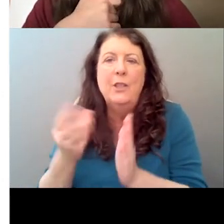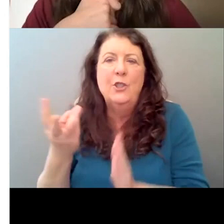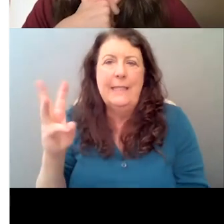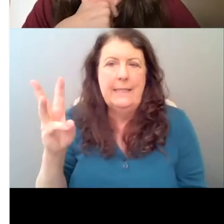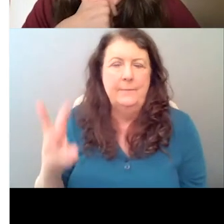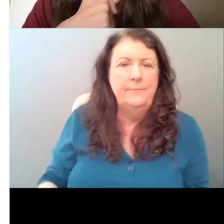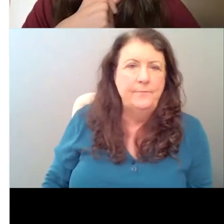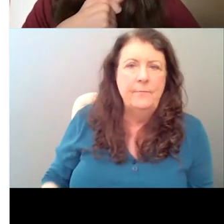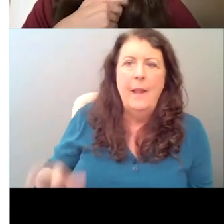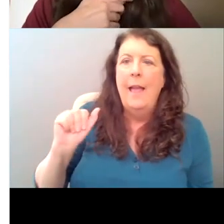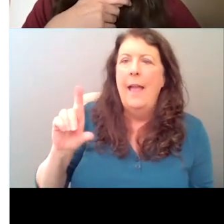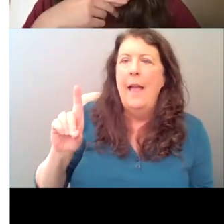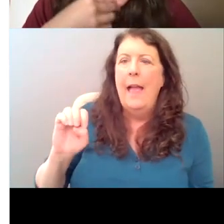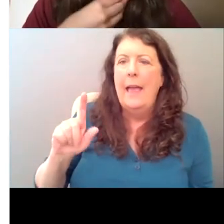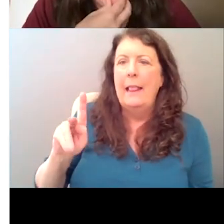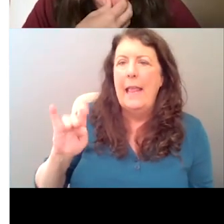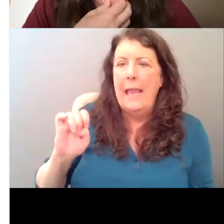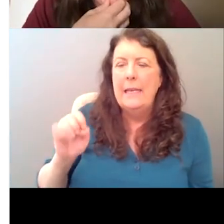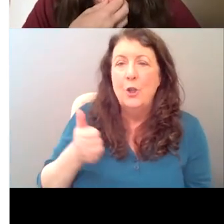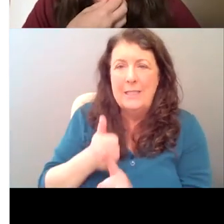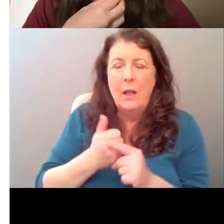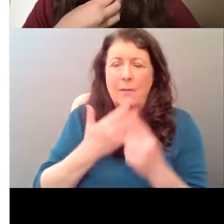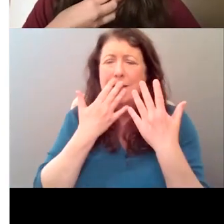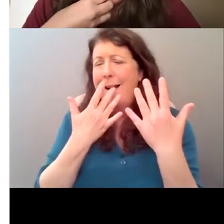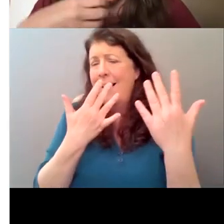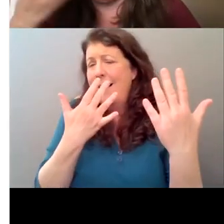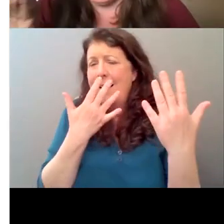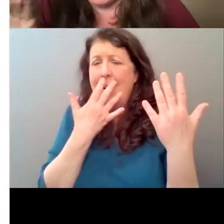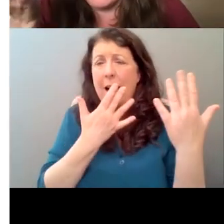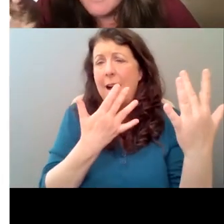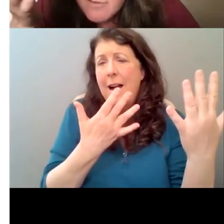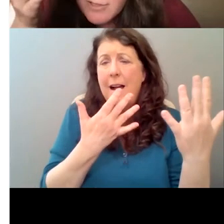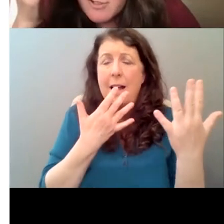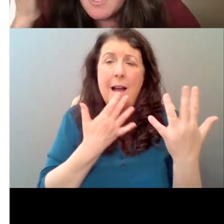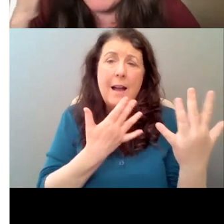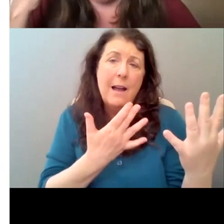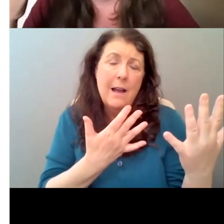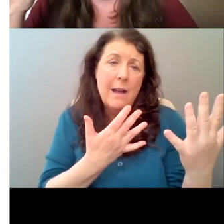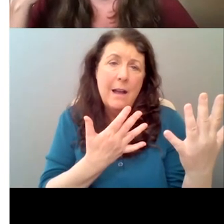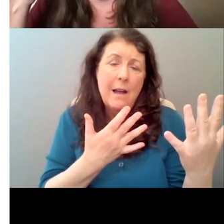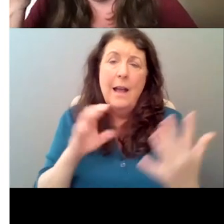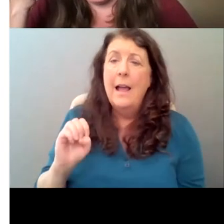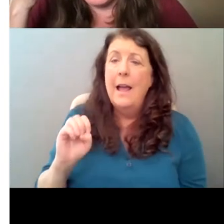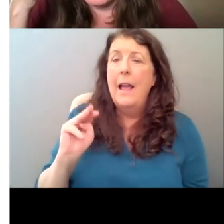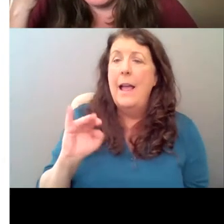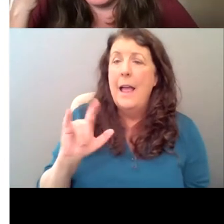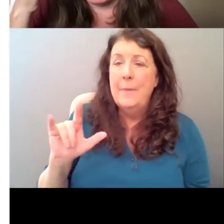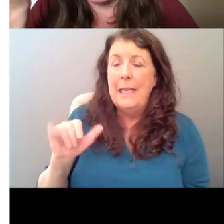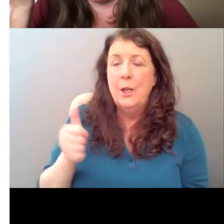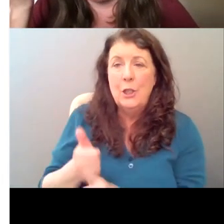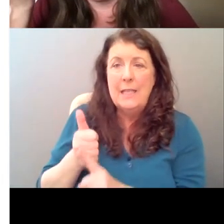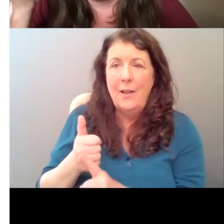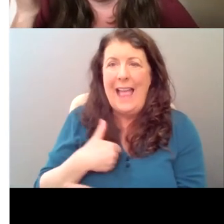Adelaide is singing and, um, and then, uh, you know, Emily sort of has this, uh,